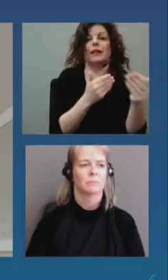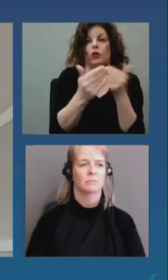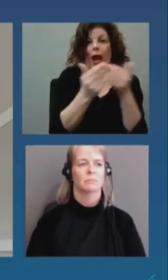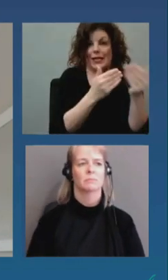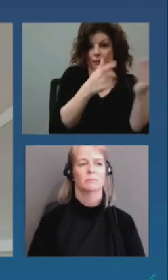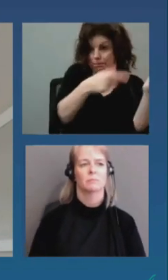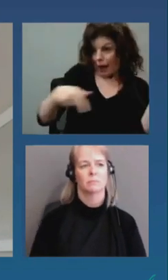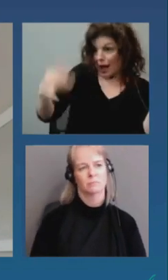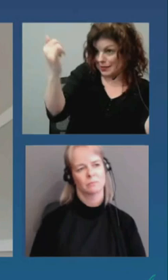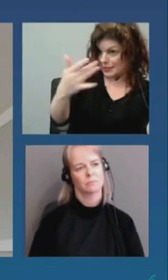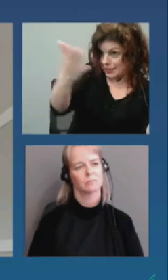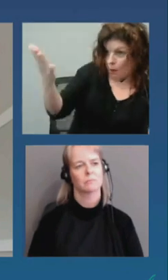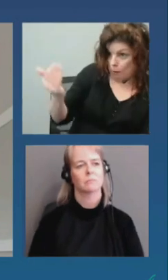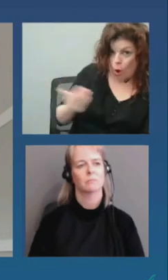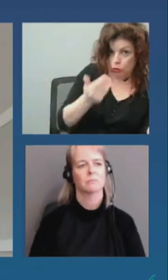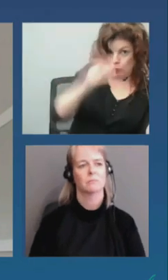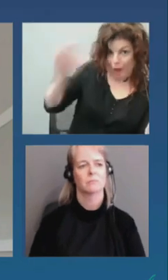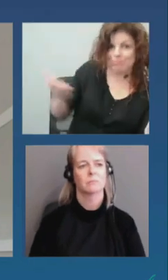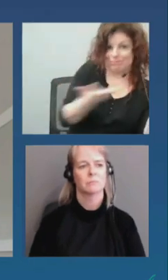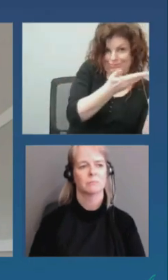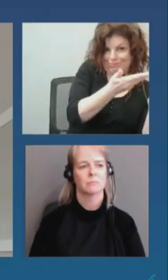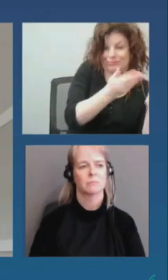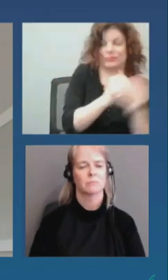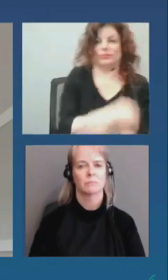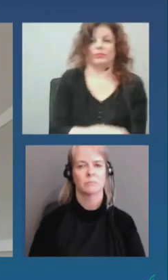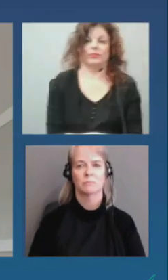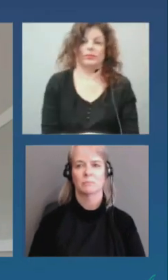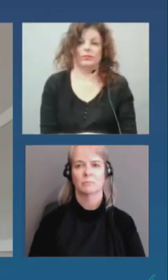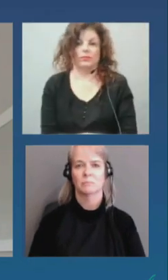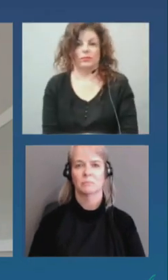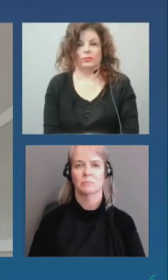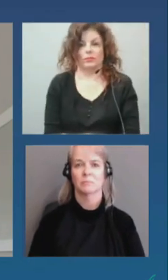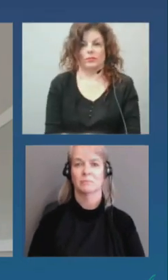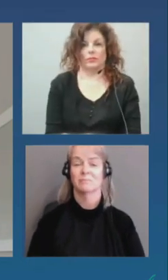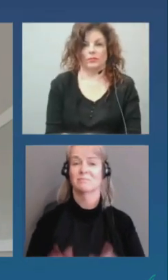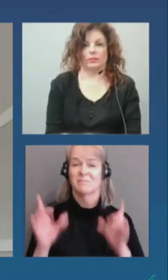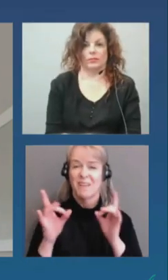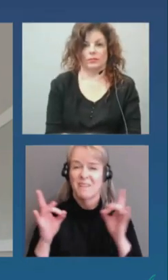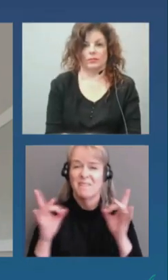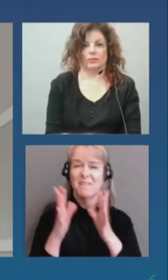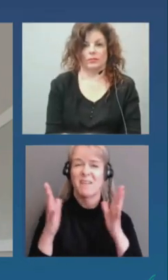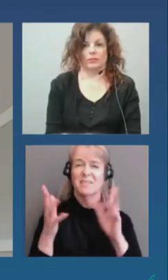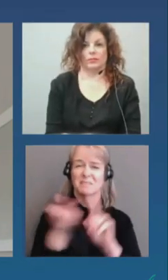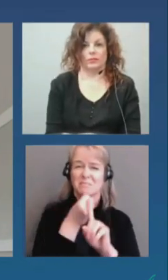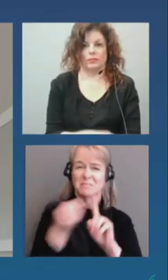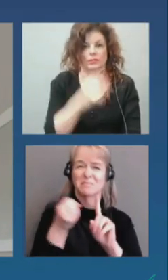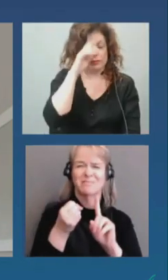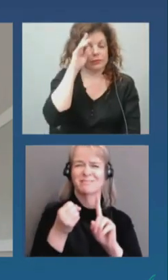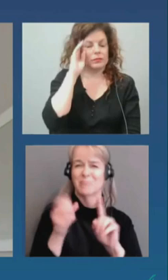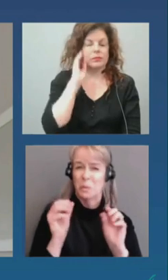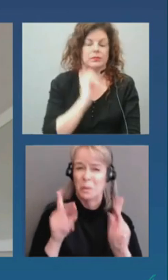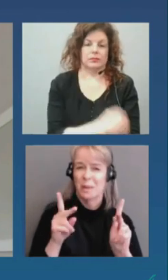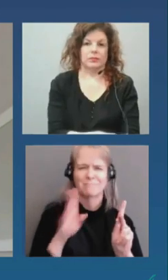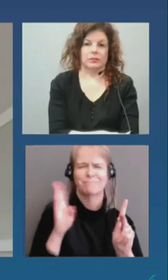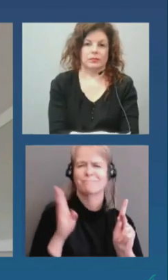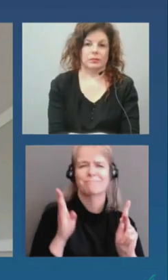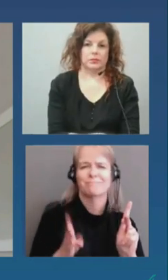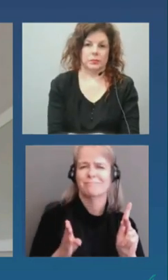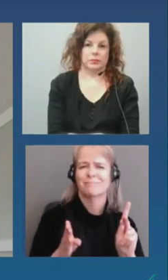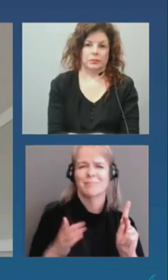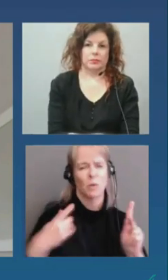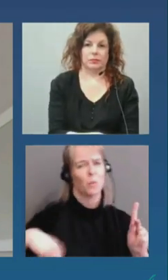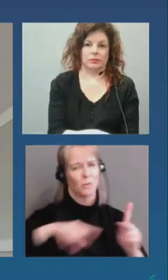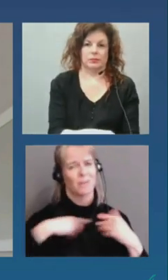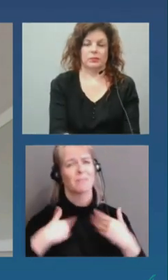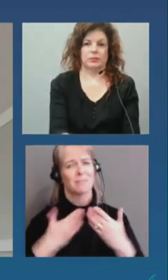need violence is never okay we all have the right to feel safe and live a violence-free